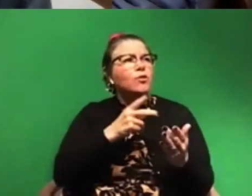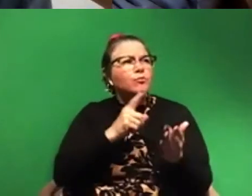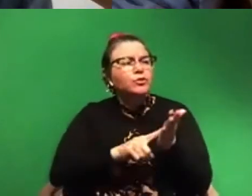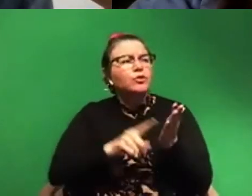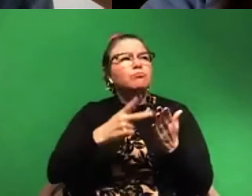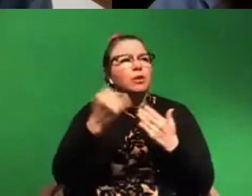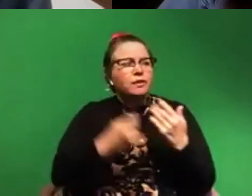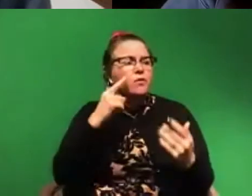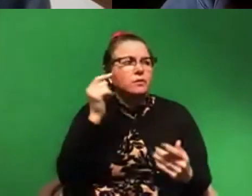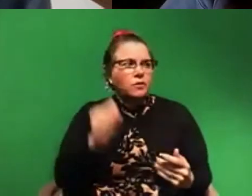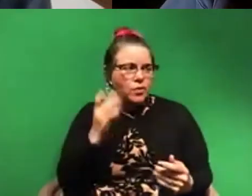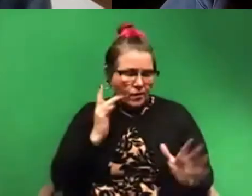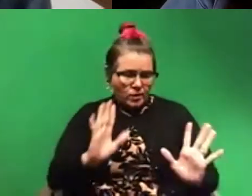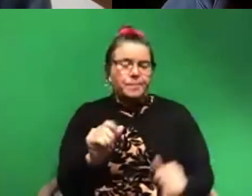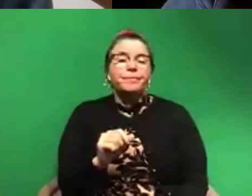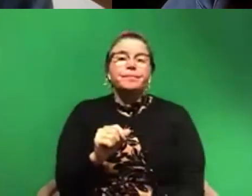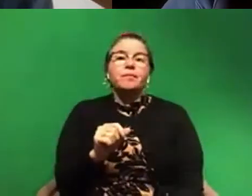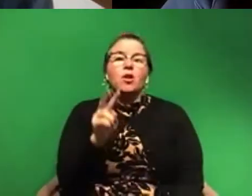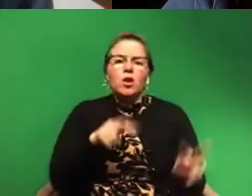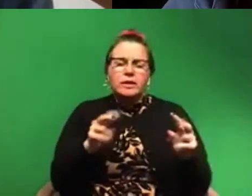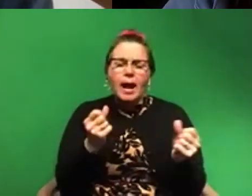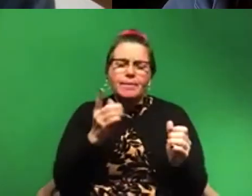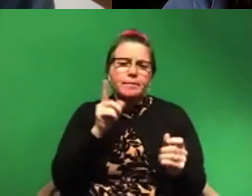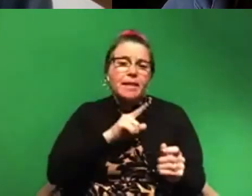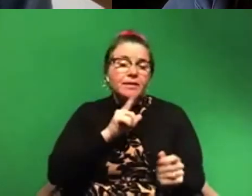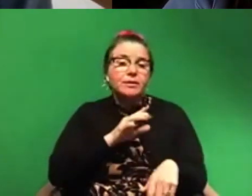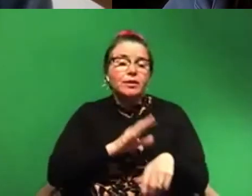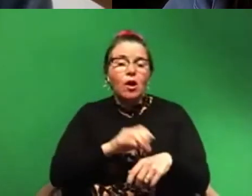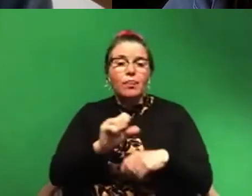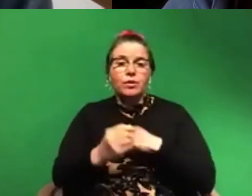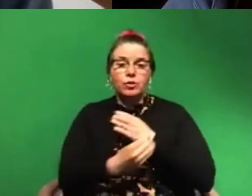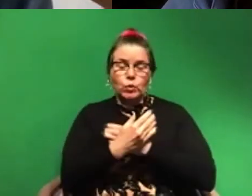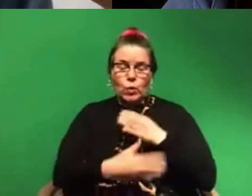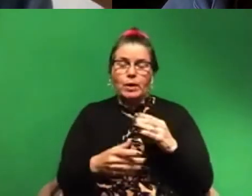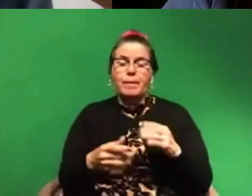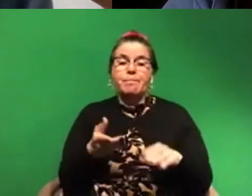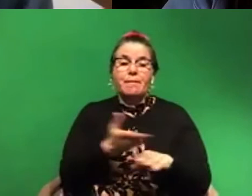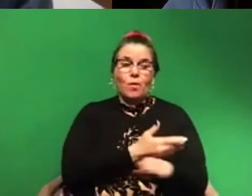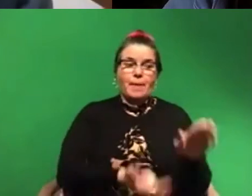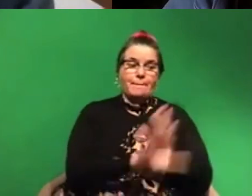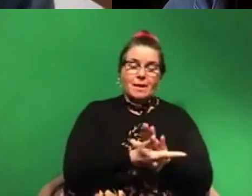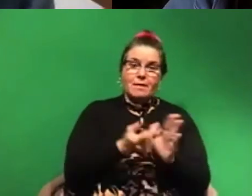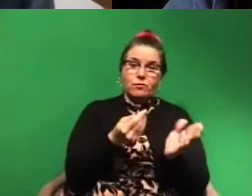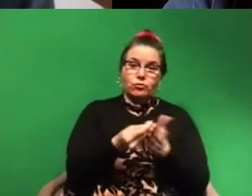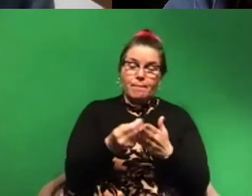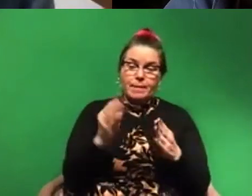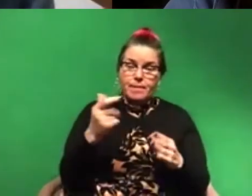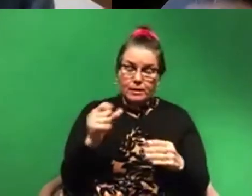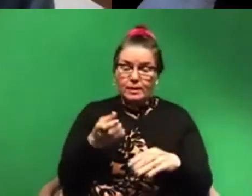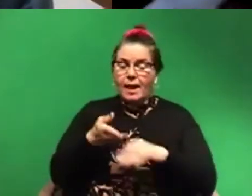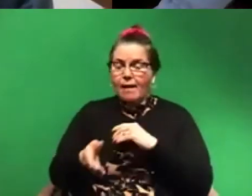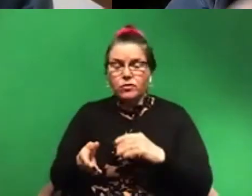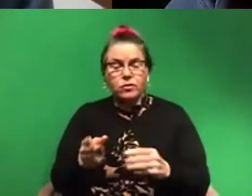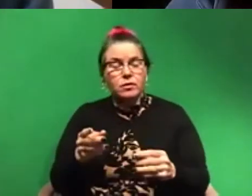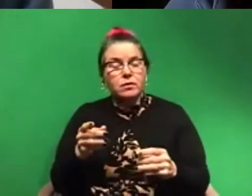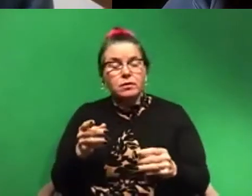that looked at how much plastic is on the shore before the ban and after the ban of shopping bags. And it worked is the bottom line. It was